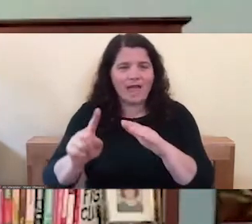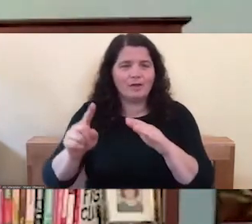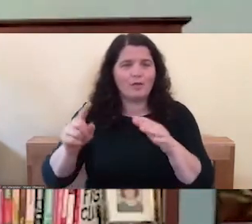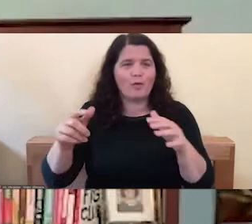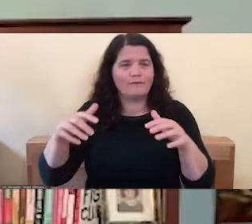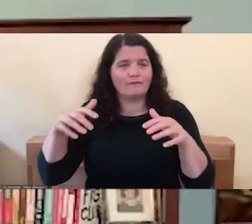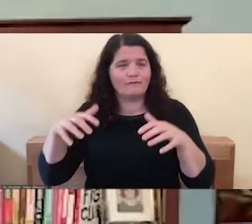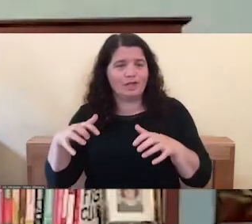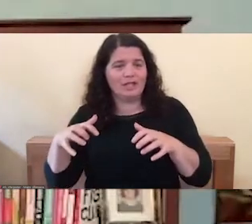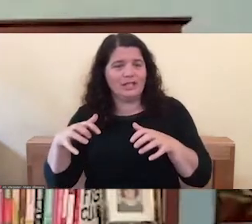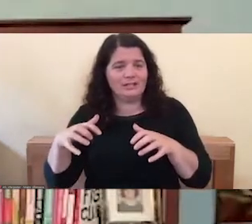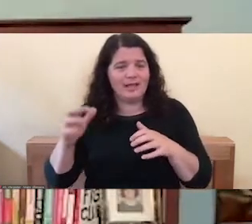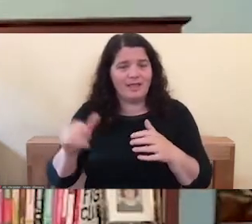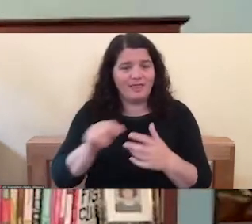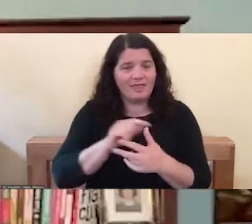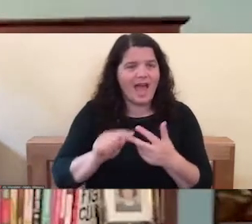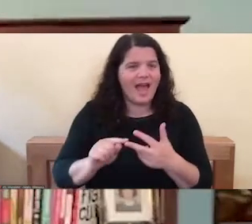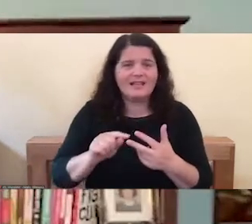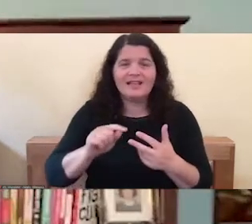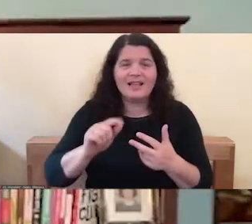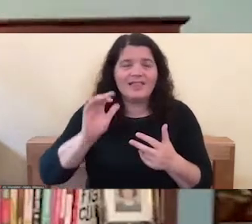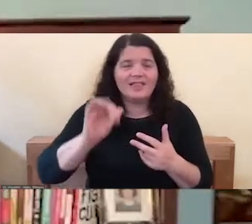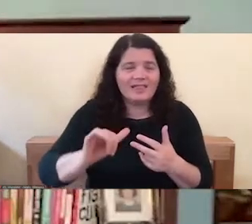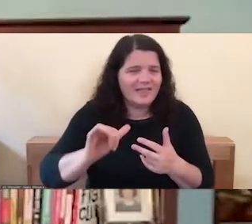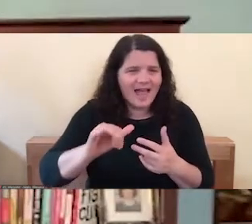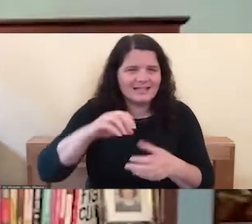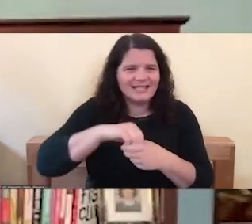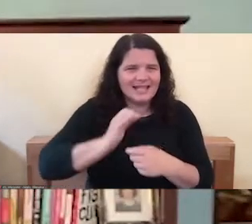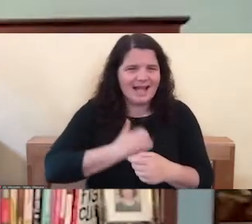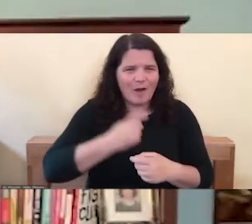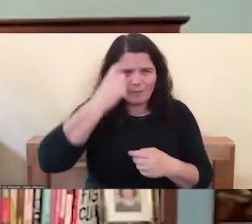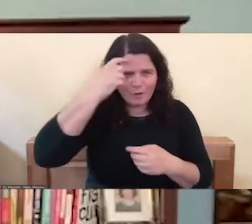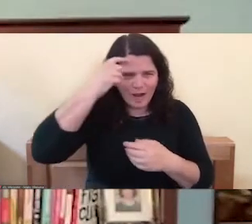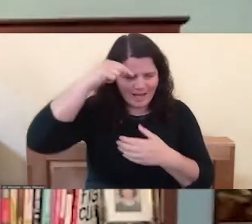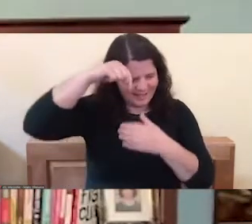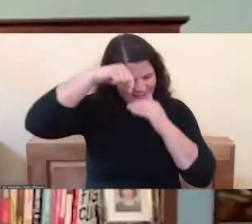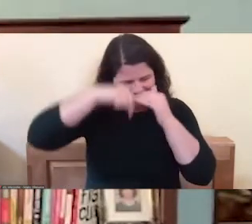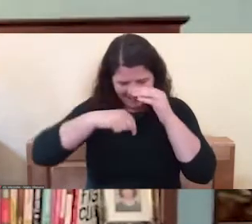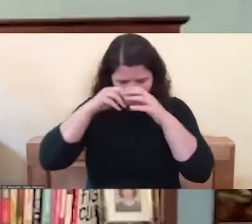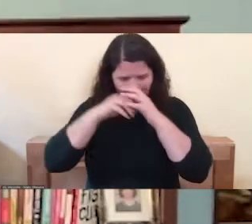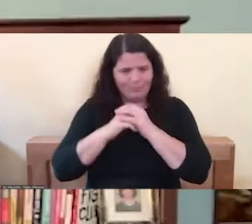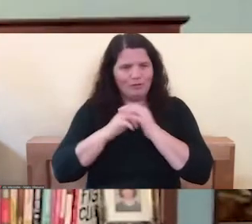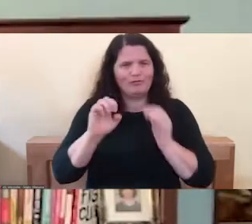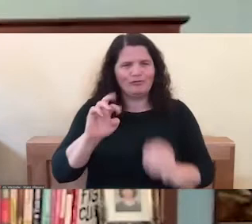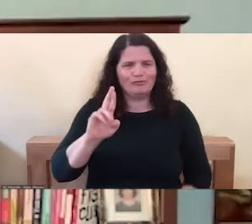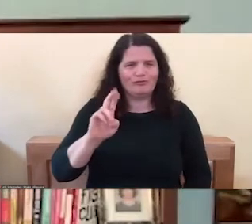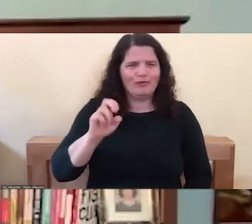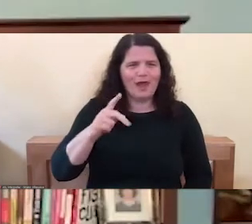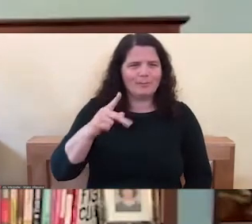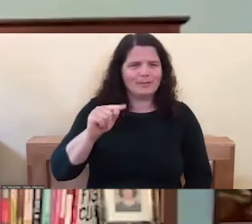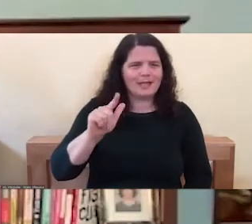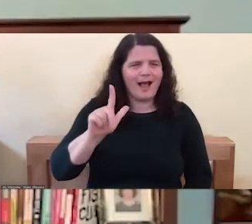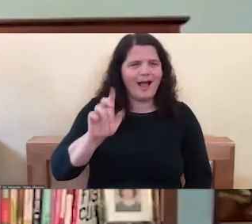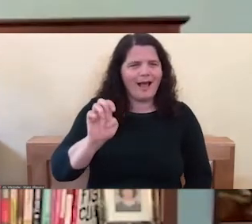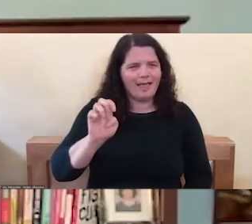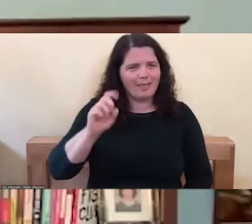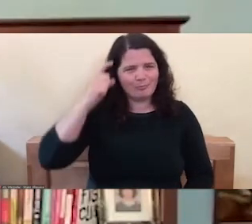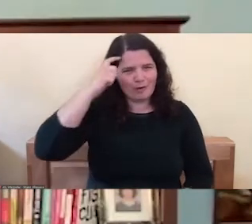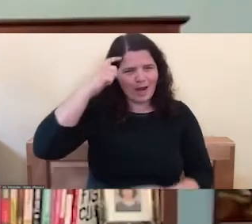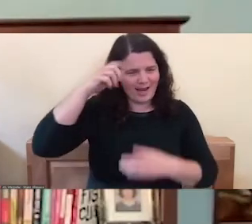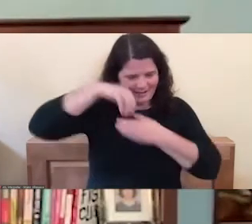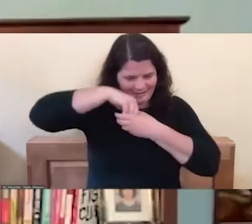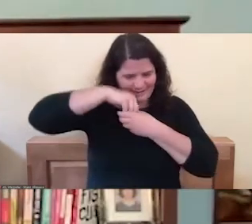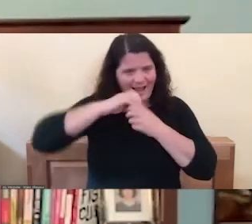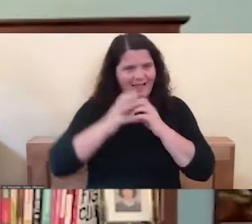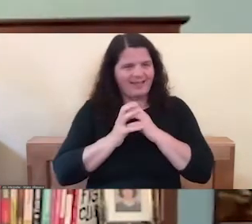passed on from evolution. Right. But yet the reason it evolved was to help us survive. And so the more we can